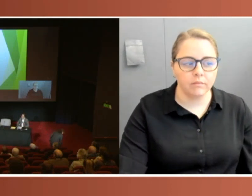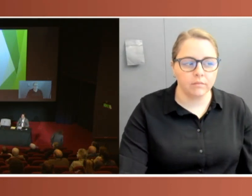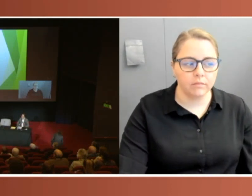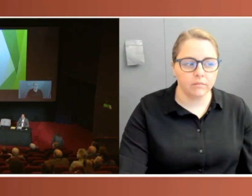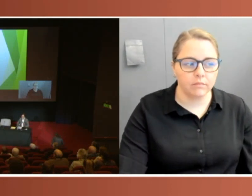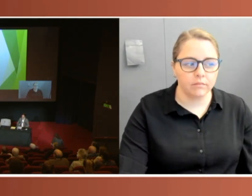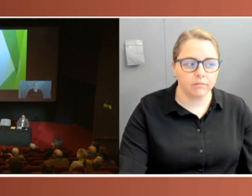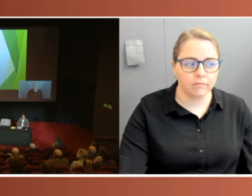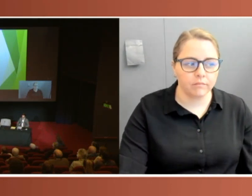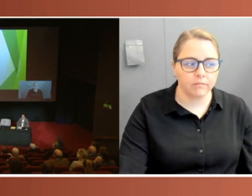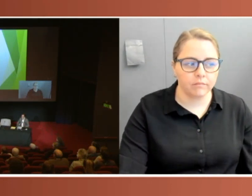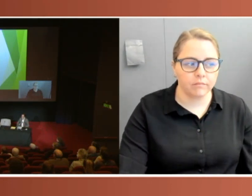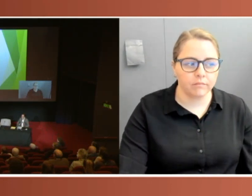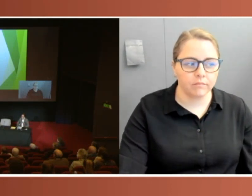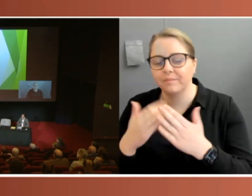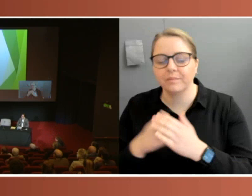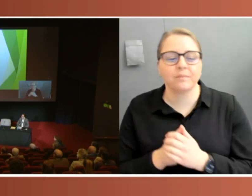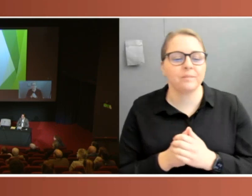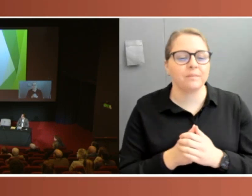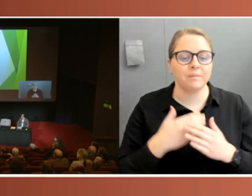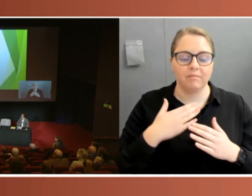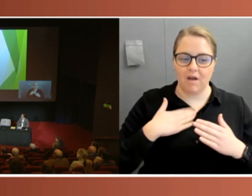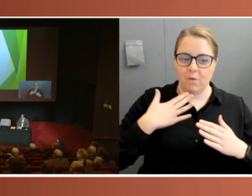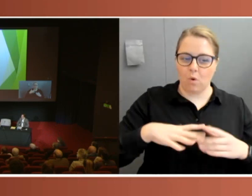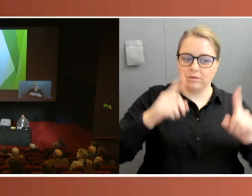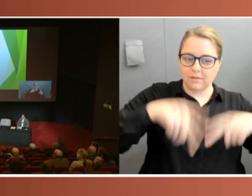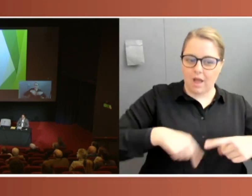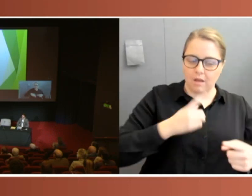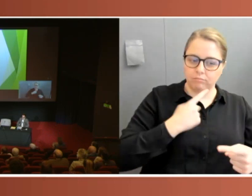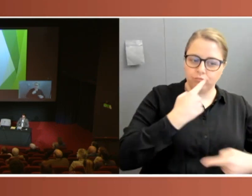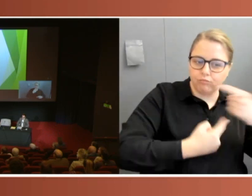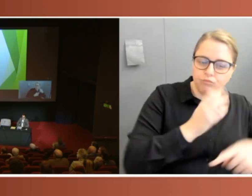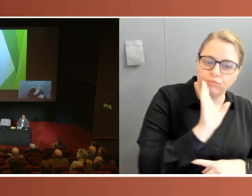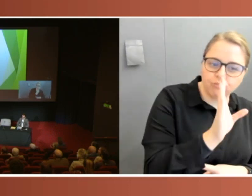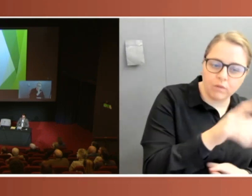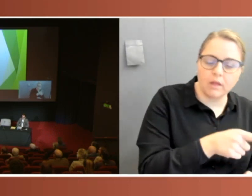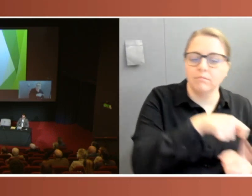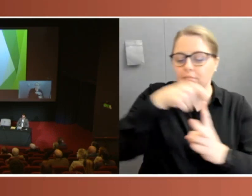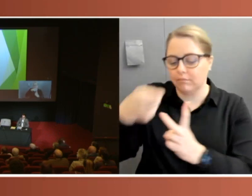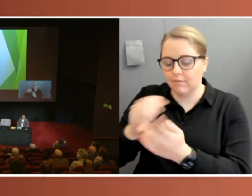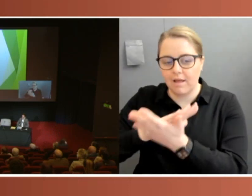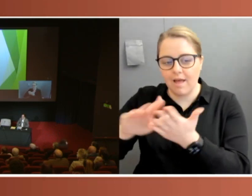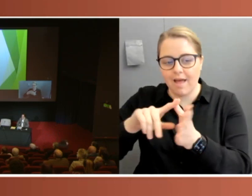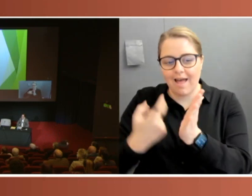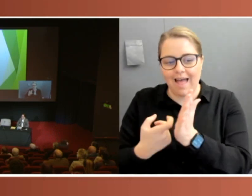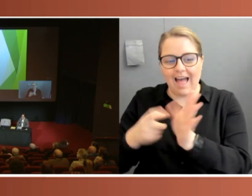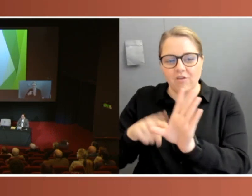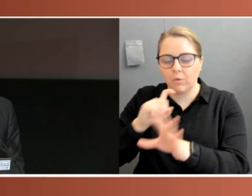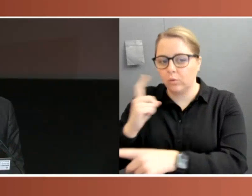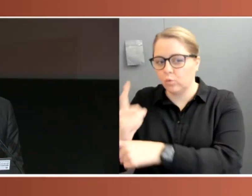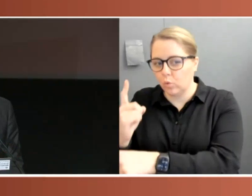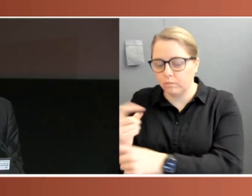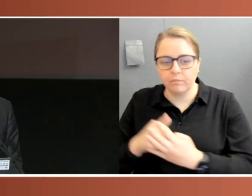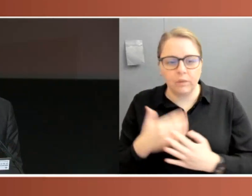Thank you. My job is to kick things off before passing on to Harry to talk us through some of the details as to how we measure whether parliament did a good job